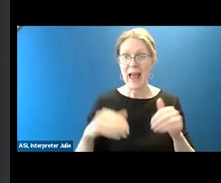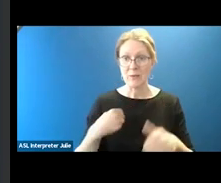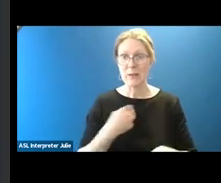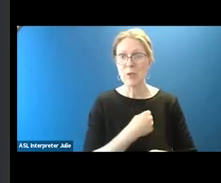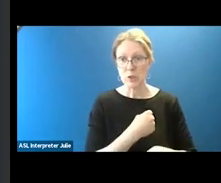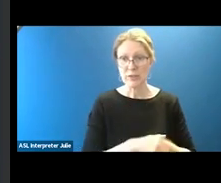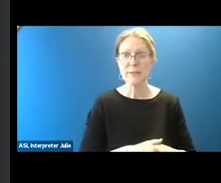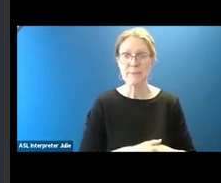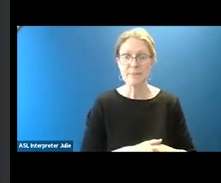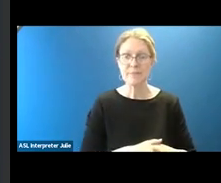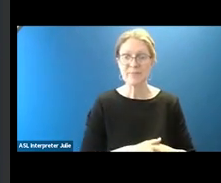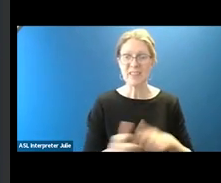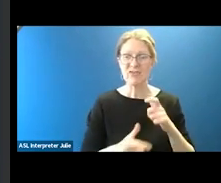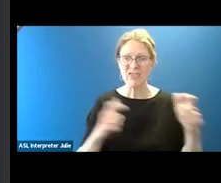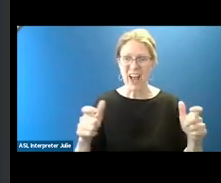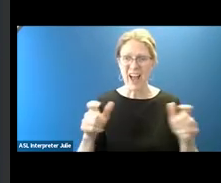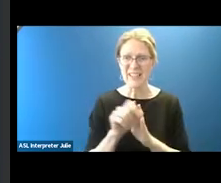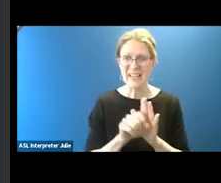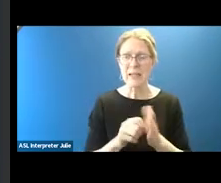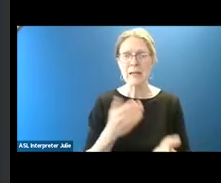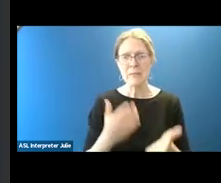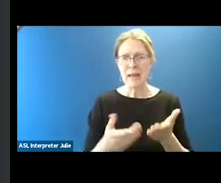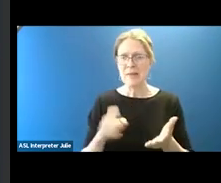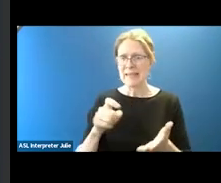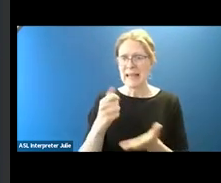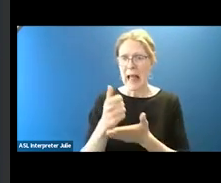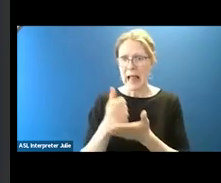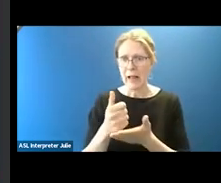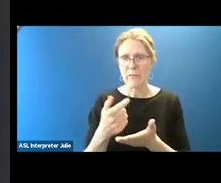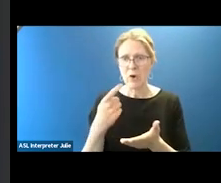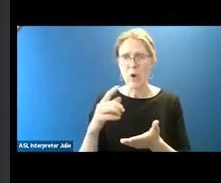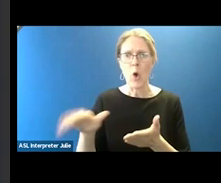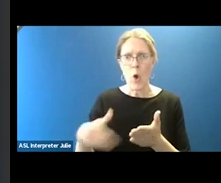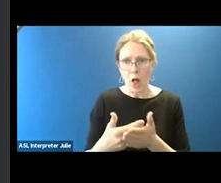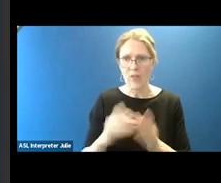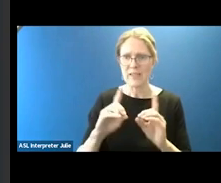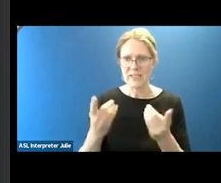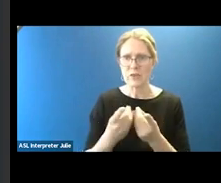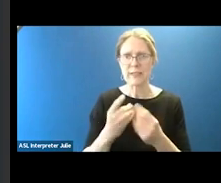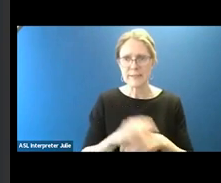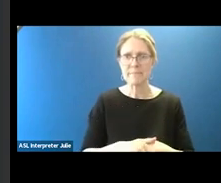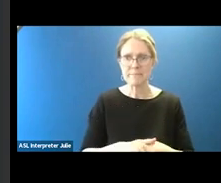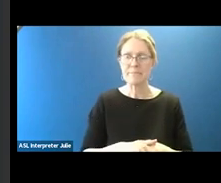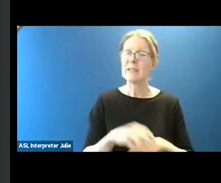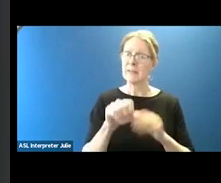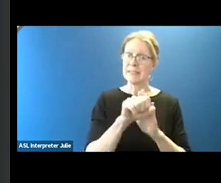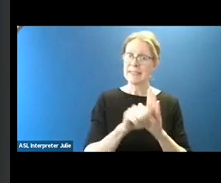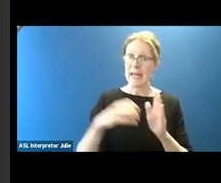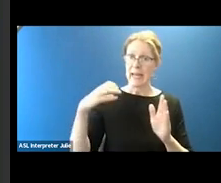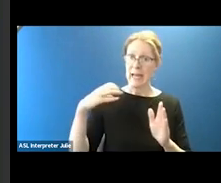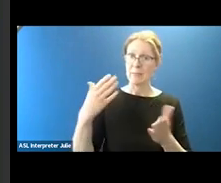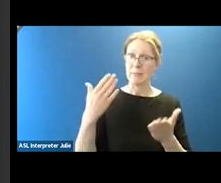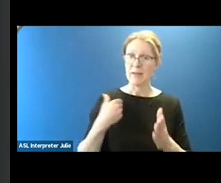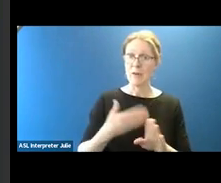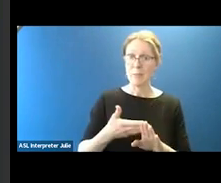they might ask for some help to cover all of the House districts that set up the meetings. Your state captains might also set up pre-Zoom